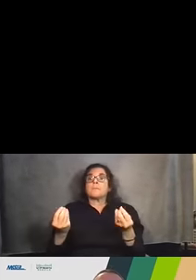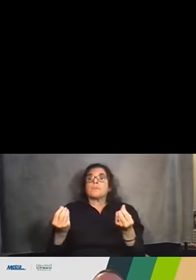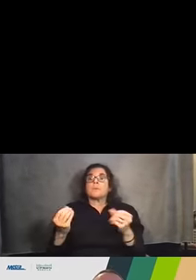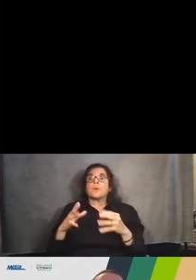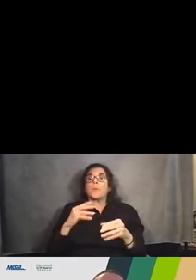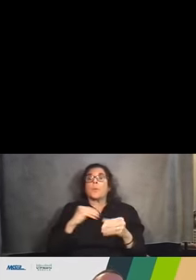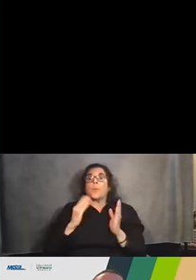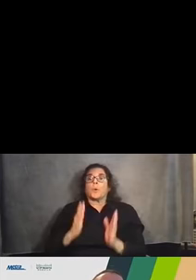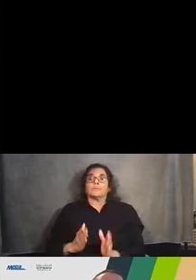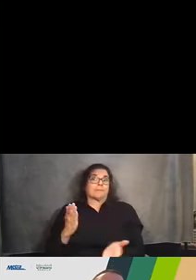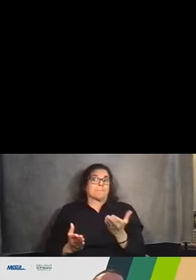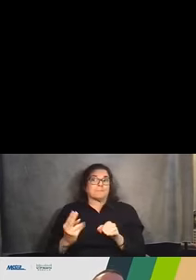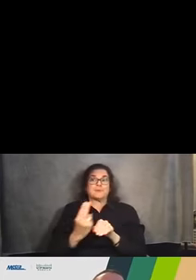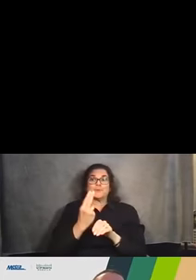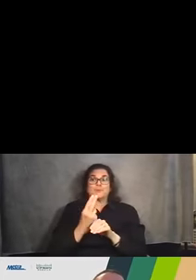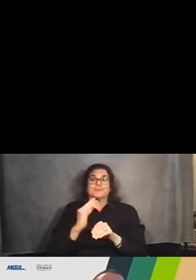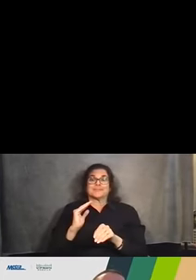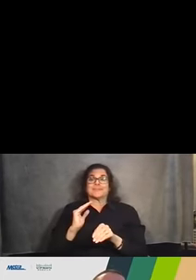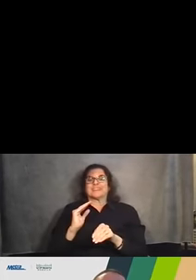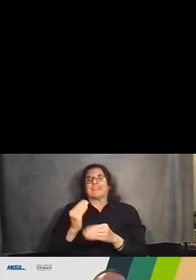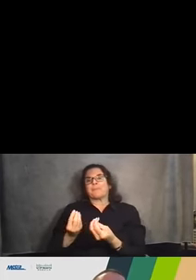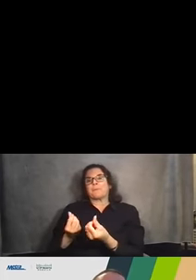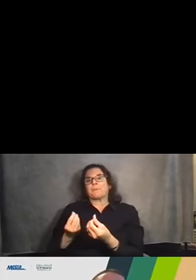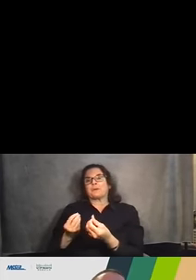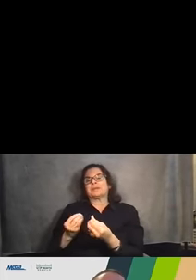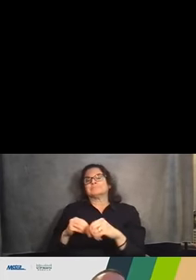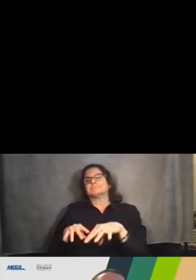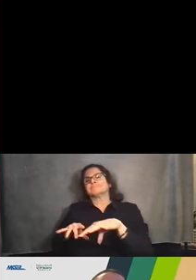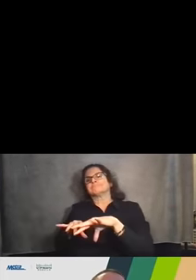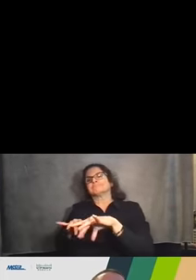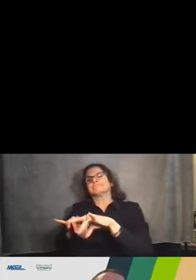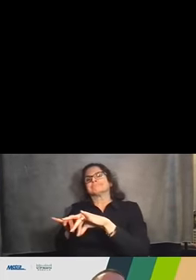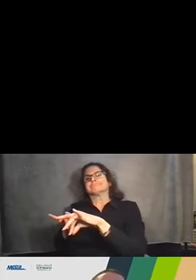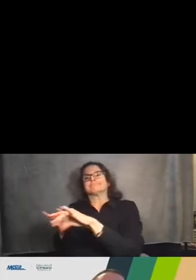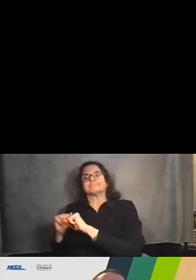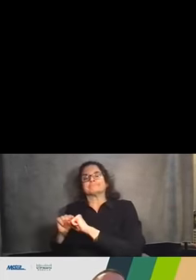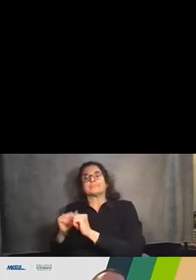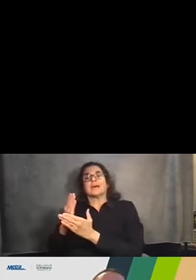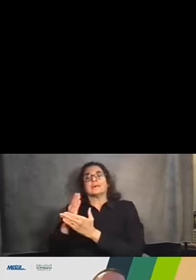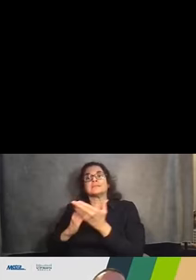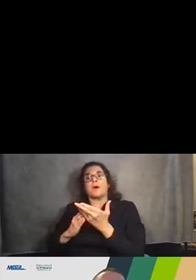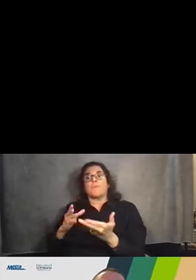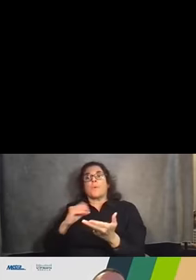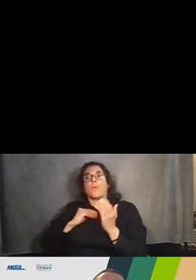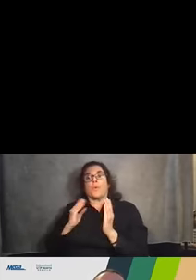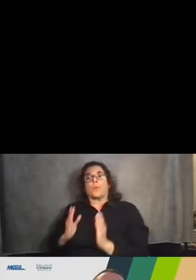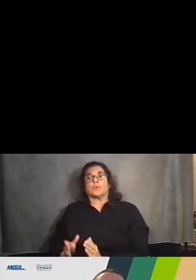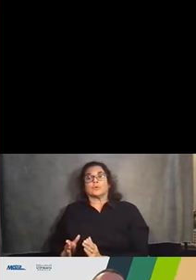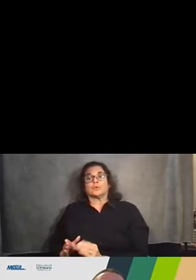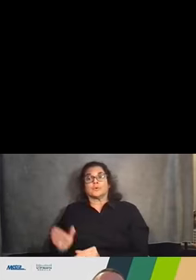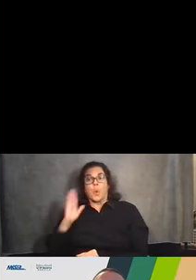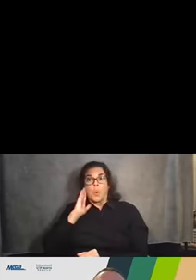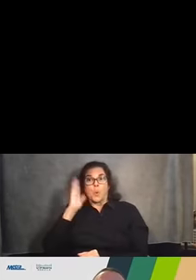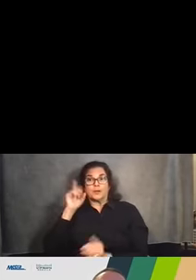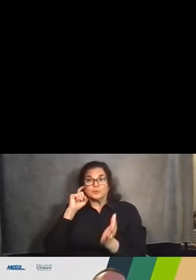Union Pacific Railroad property along the corridor. So some property owners will see a change and how they